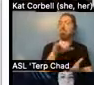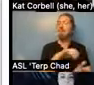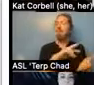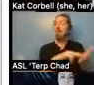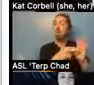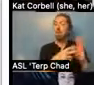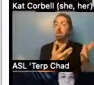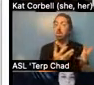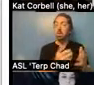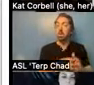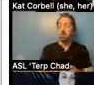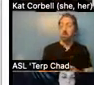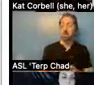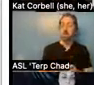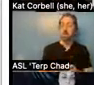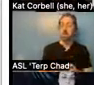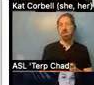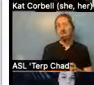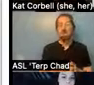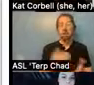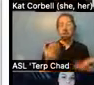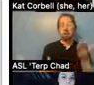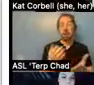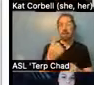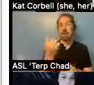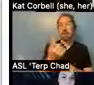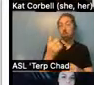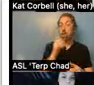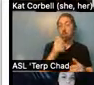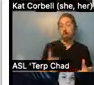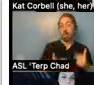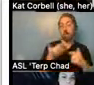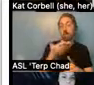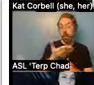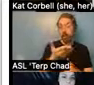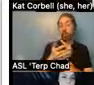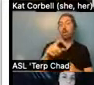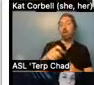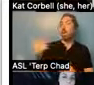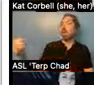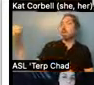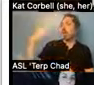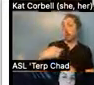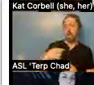uh, like you can only have a guest on the weekends or you can only have guests until eight o'clock at night. Um,